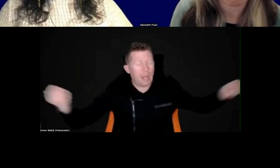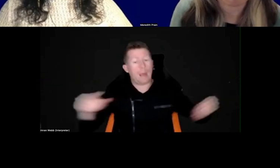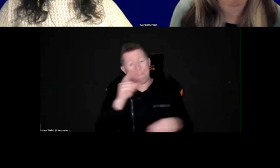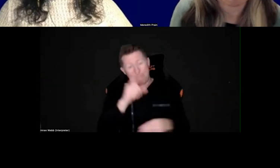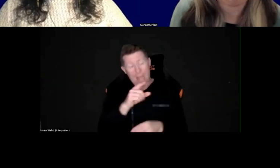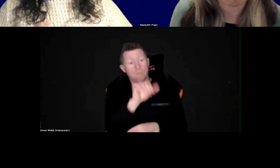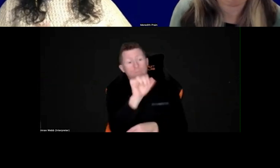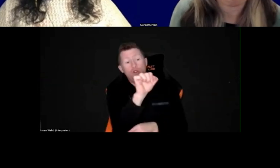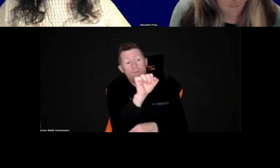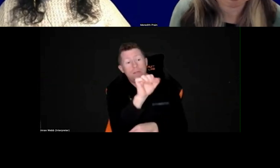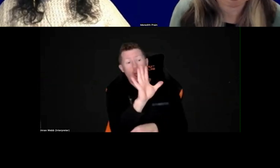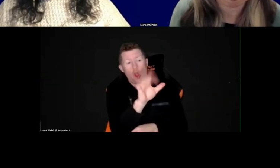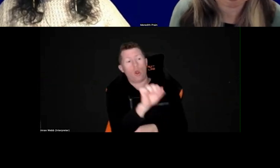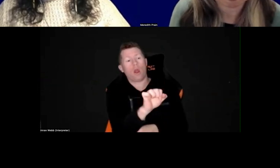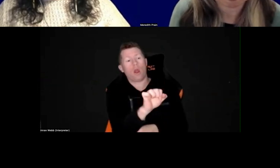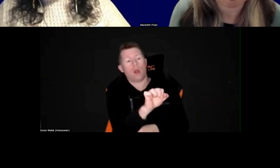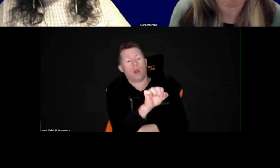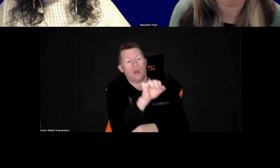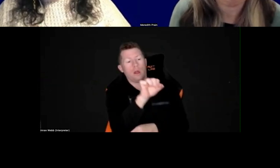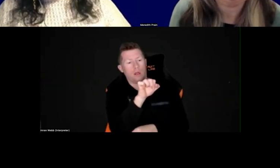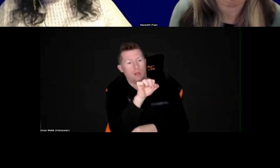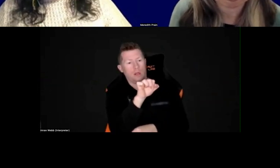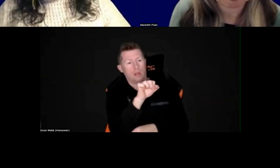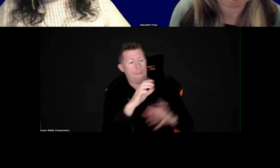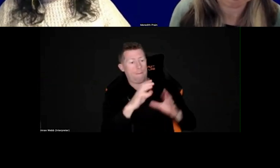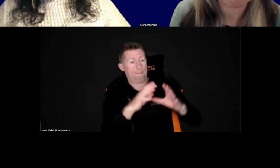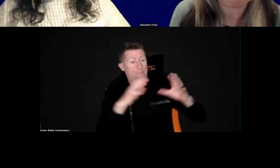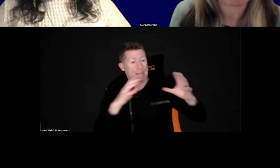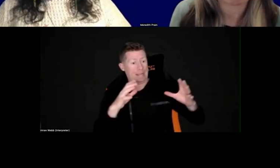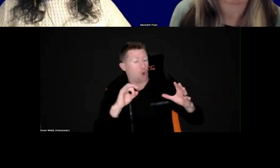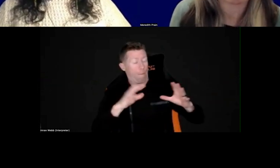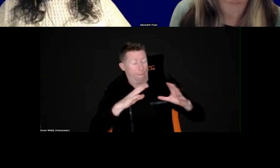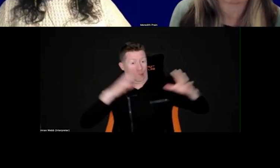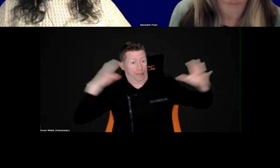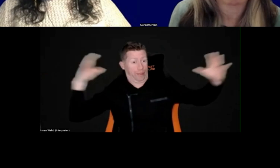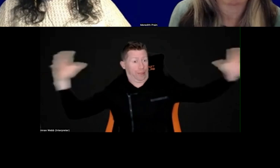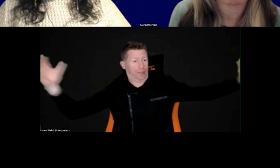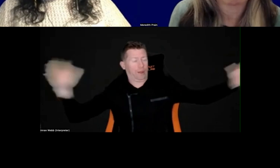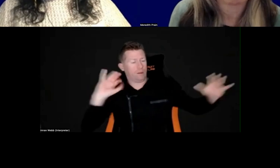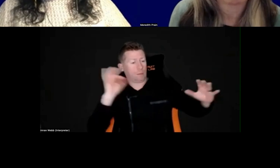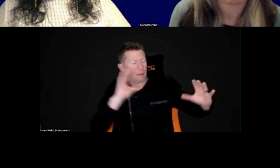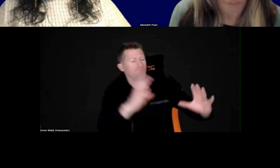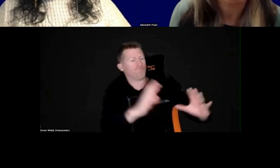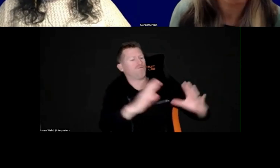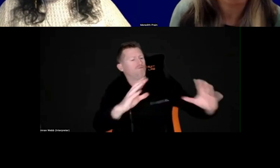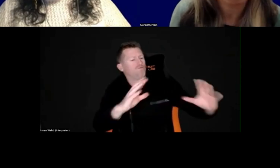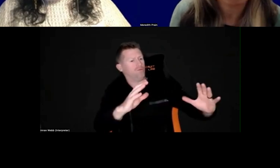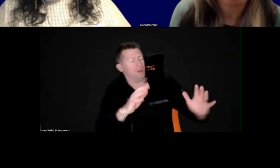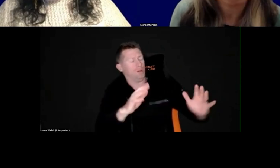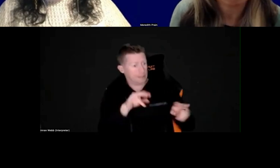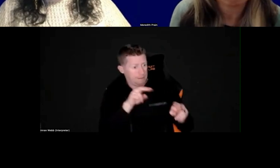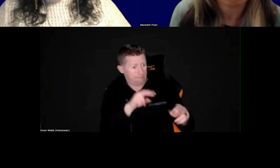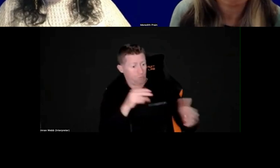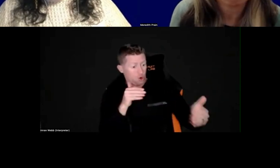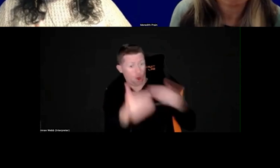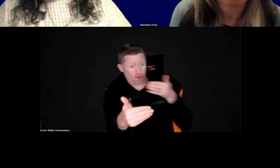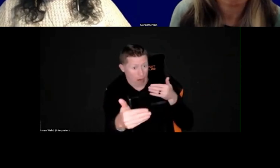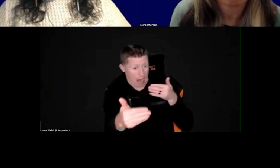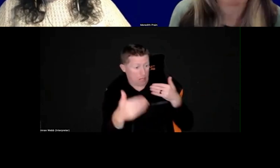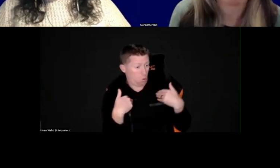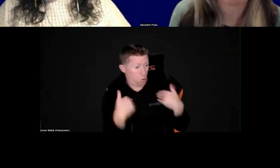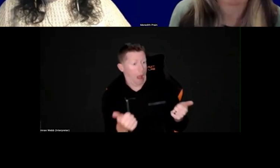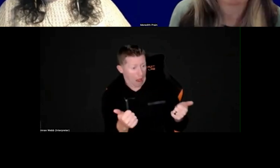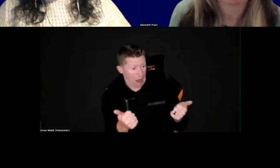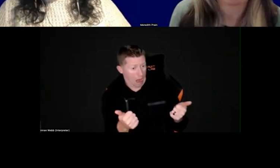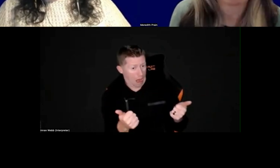do is make sure that it's big enough, not too big, that it is, um, contrasted enough and that